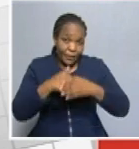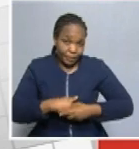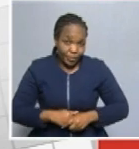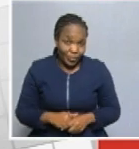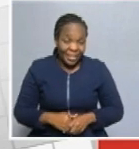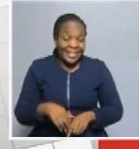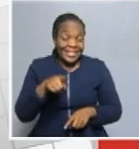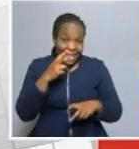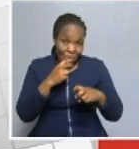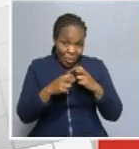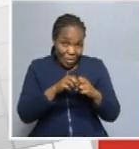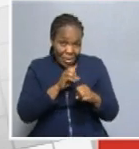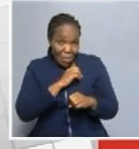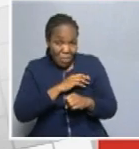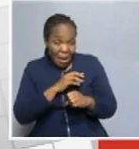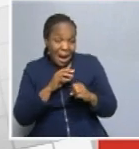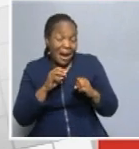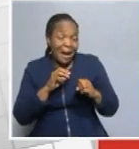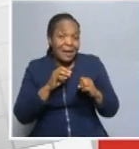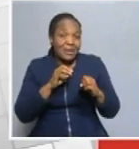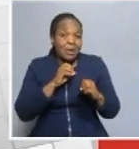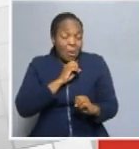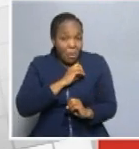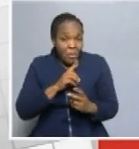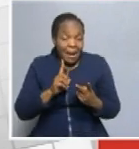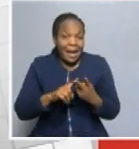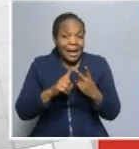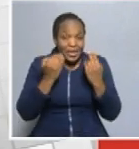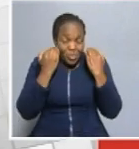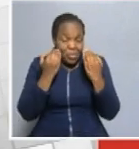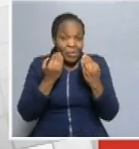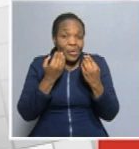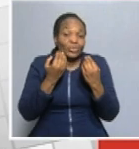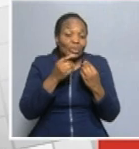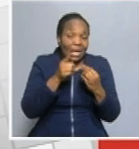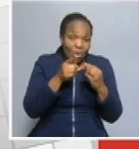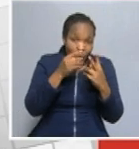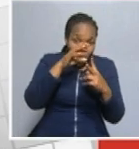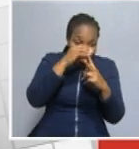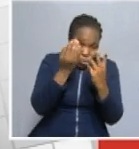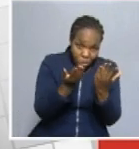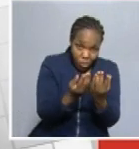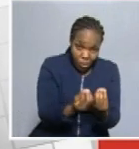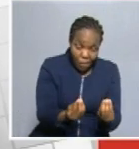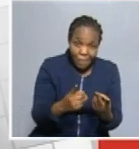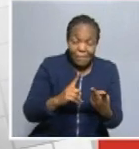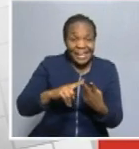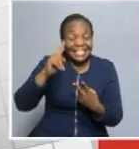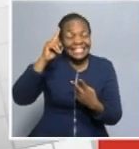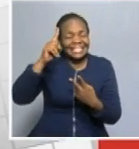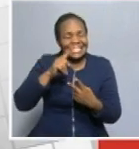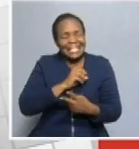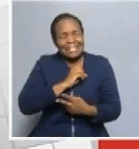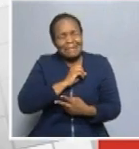anxiety and depression, which is on the increase amongst learners and teachers, brings the continued fear that